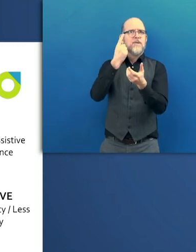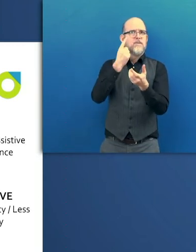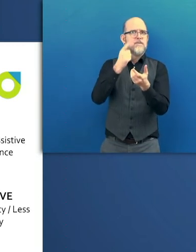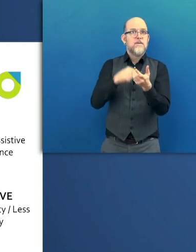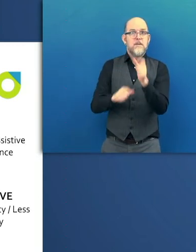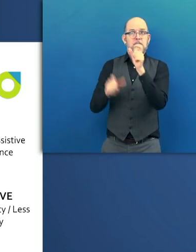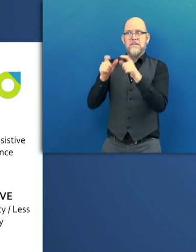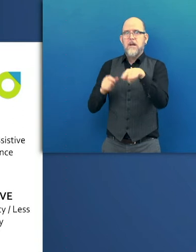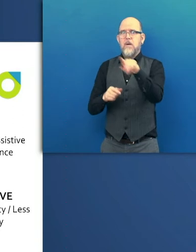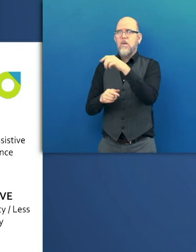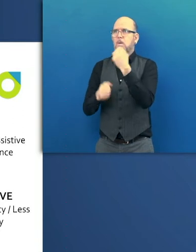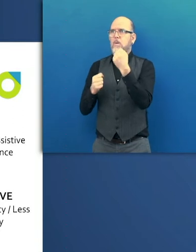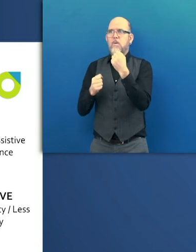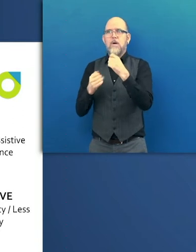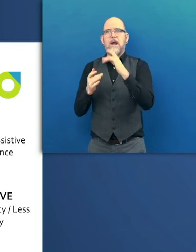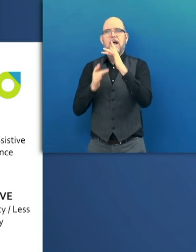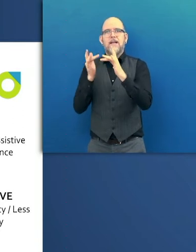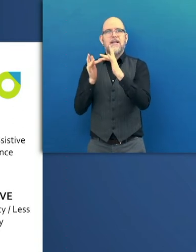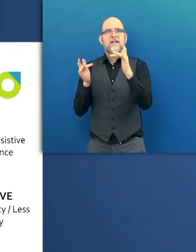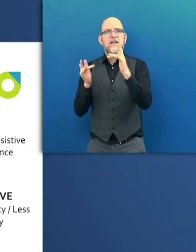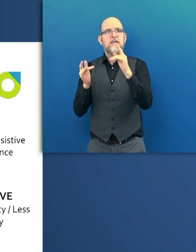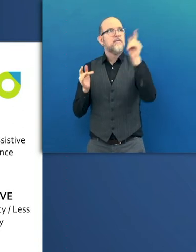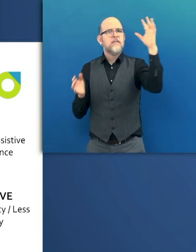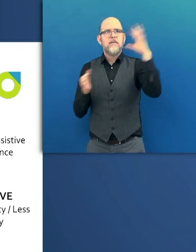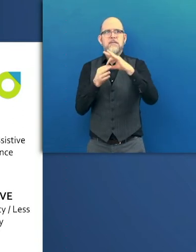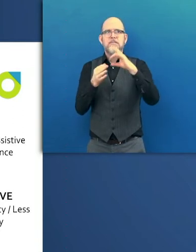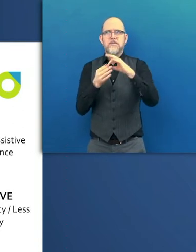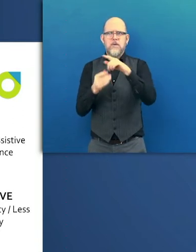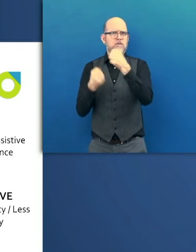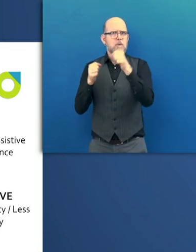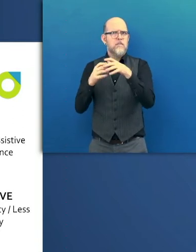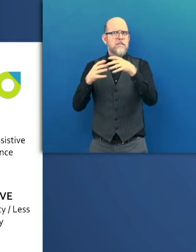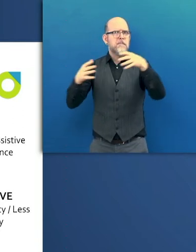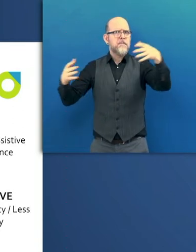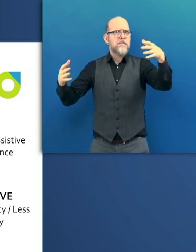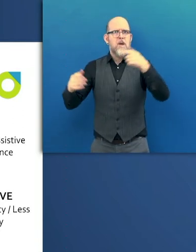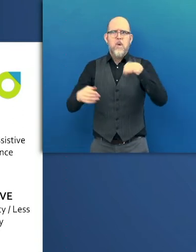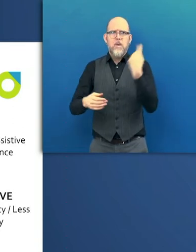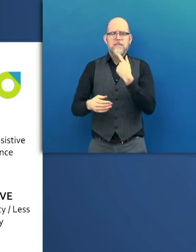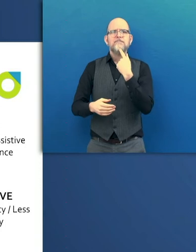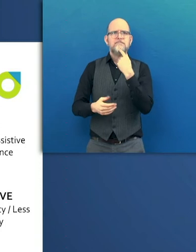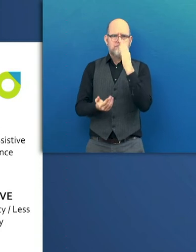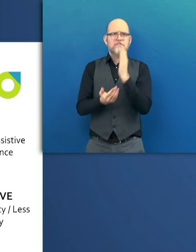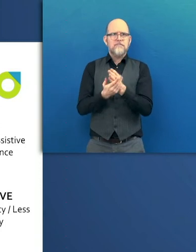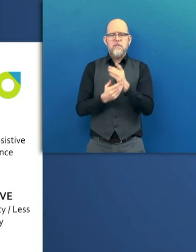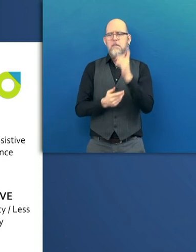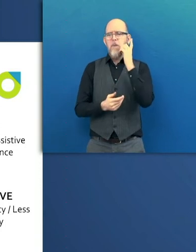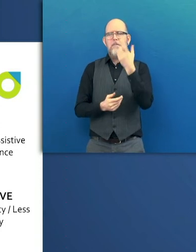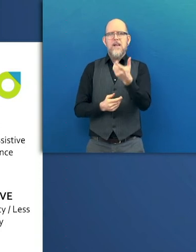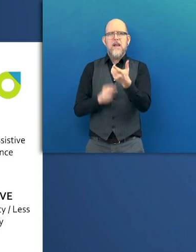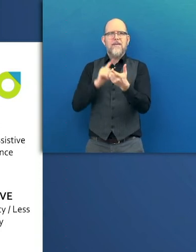more people start accessing the Internet over their mobile devices, we decided to develop with a mobile-first approach.